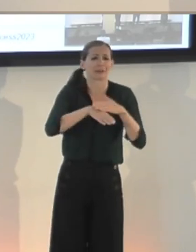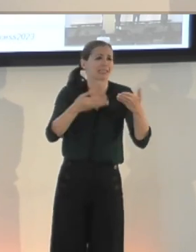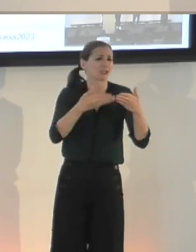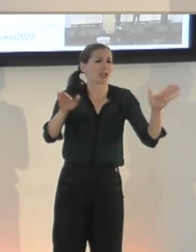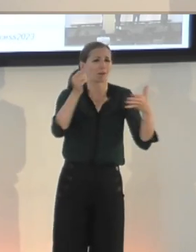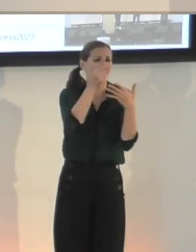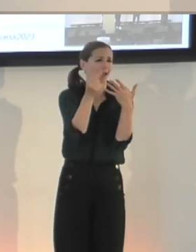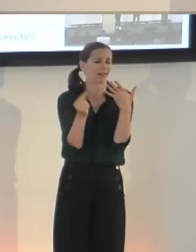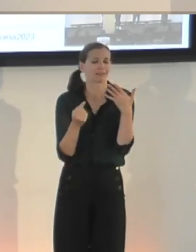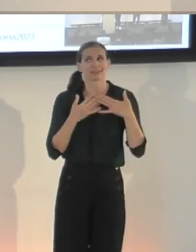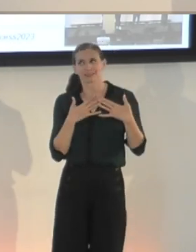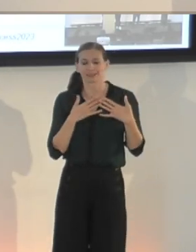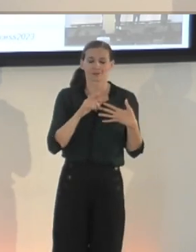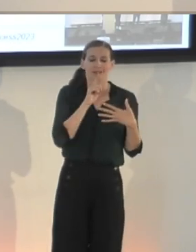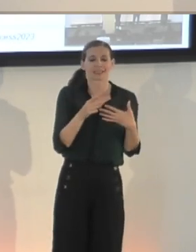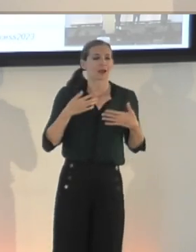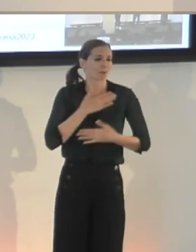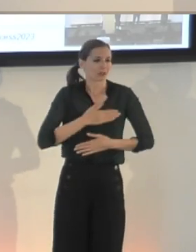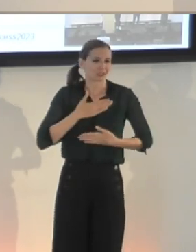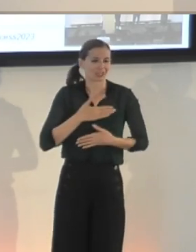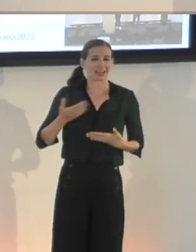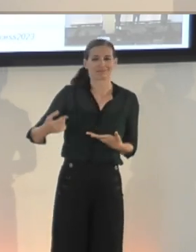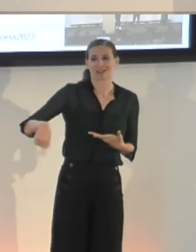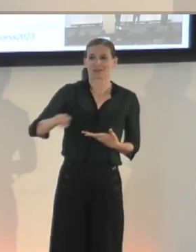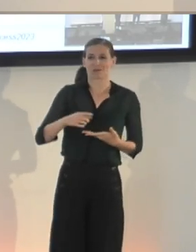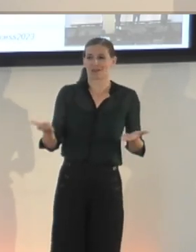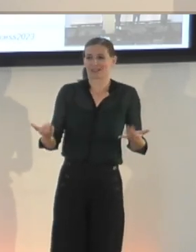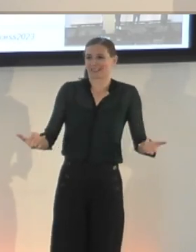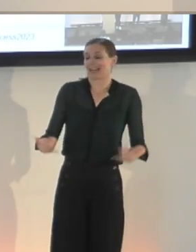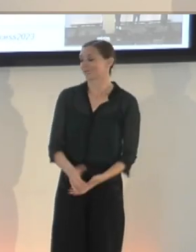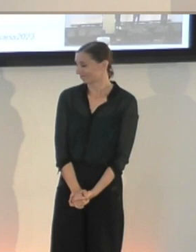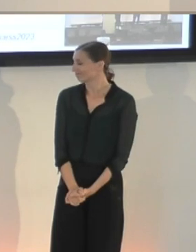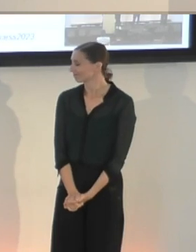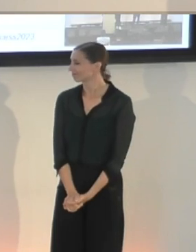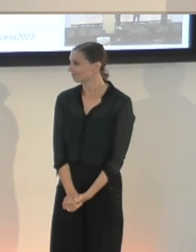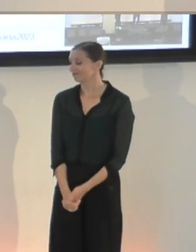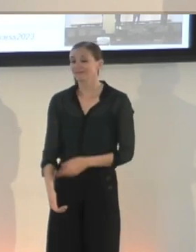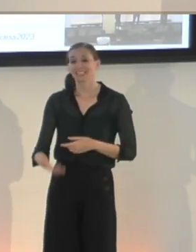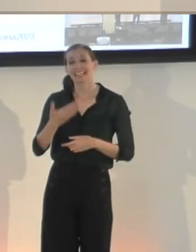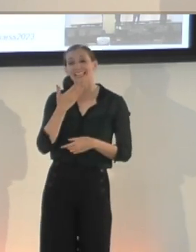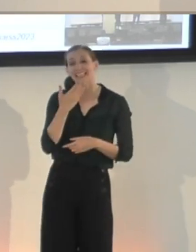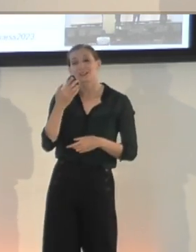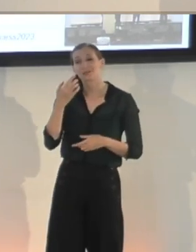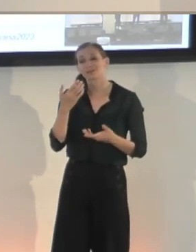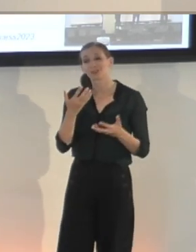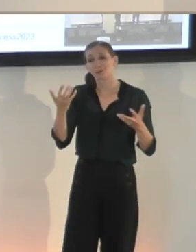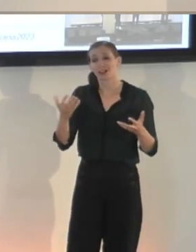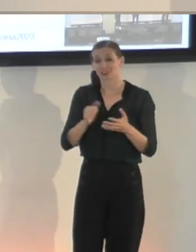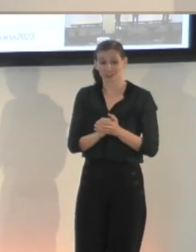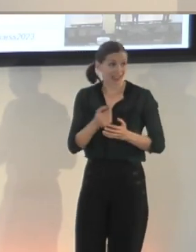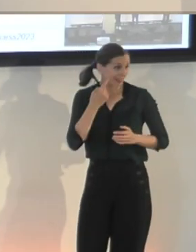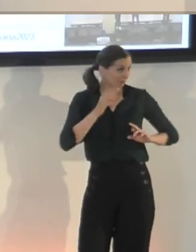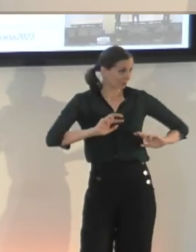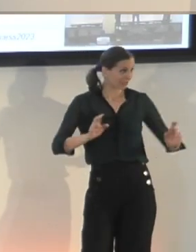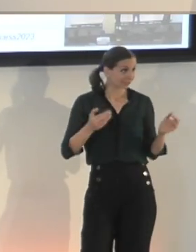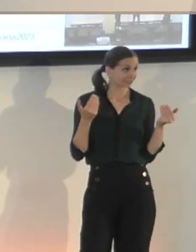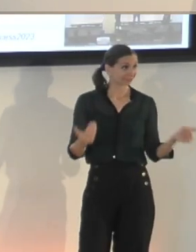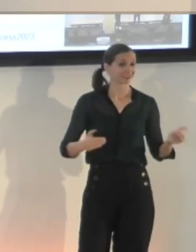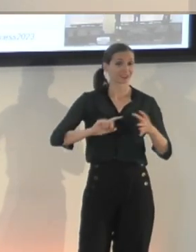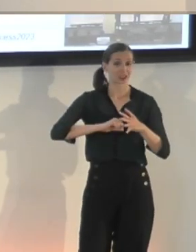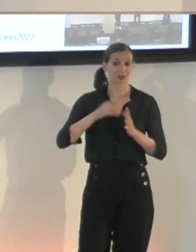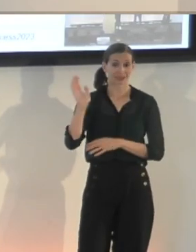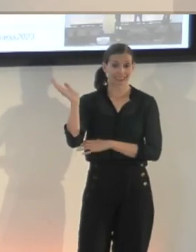taking the initiative to be here. Thanks. Awesome. Thank you so much for sharing. I think we're just about ready to go, so I'll hand it off to Judd and Peter.